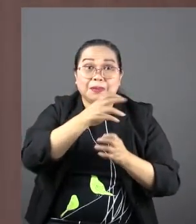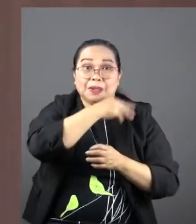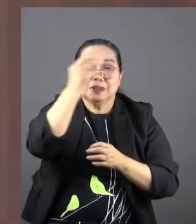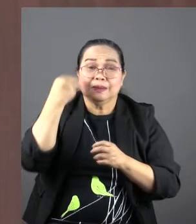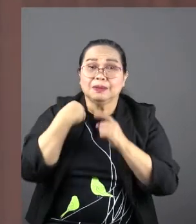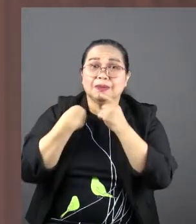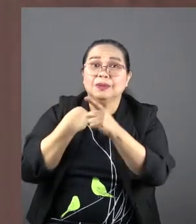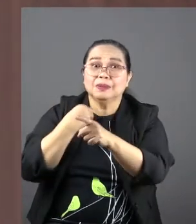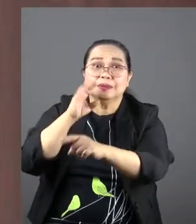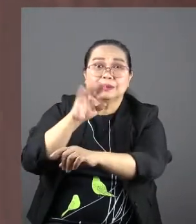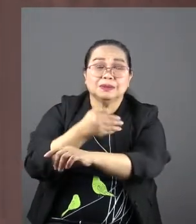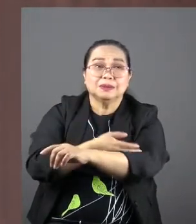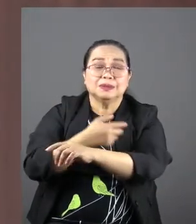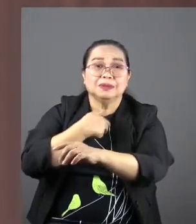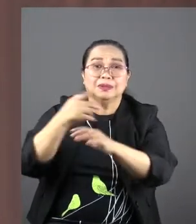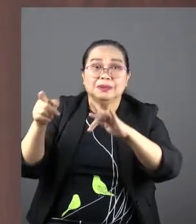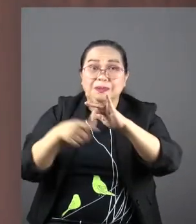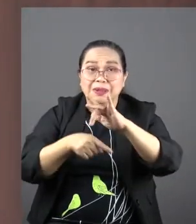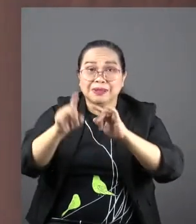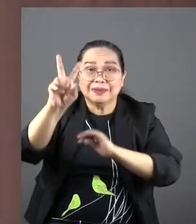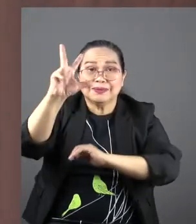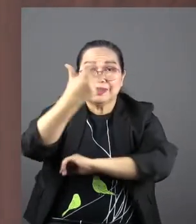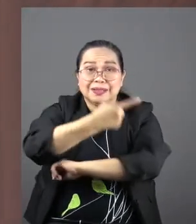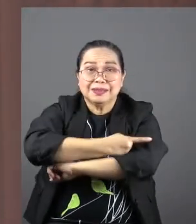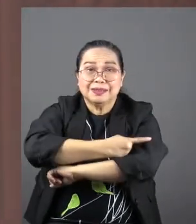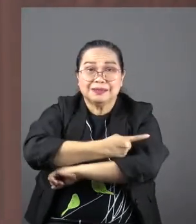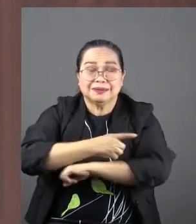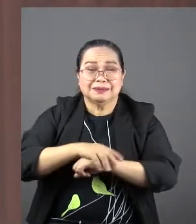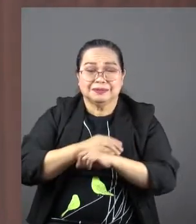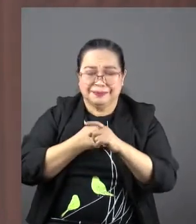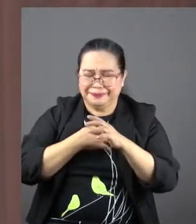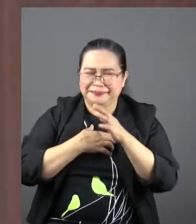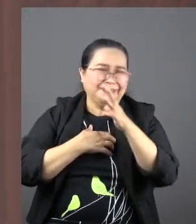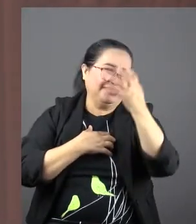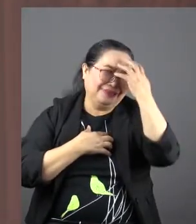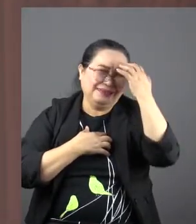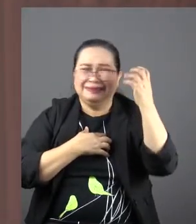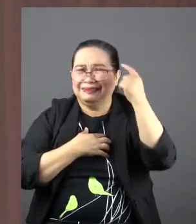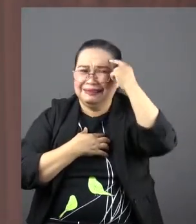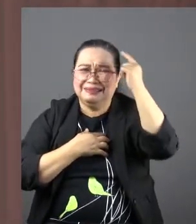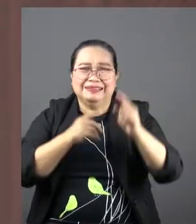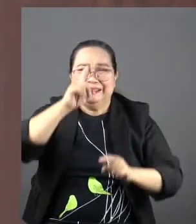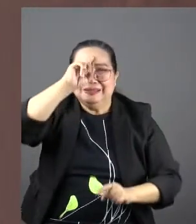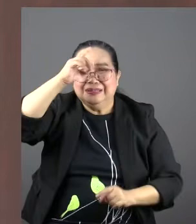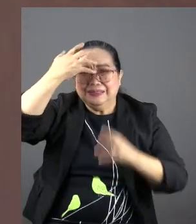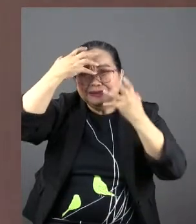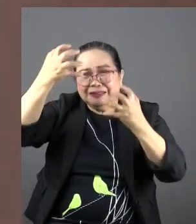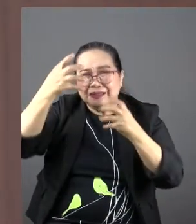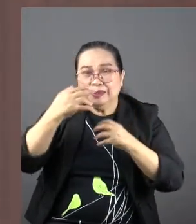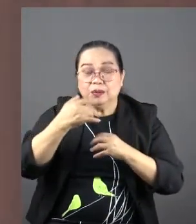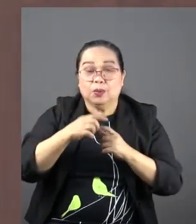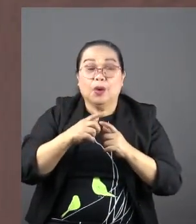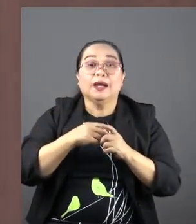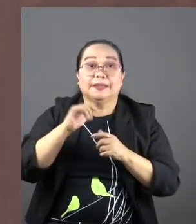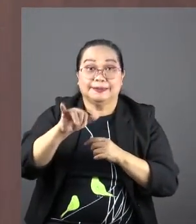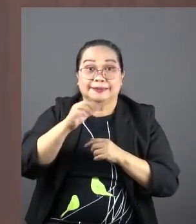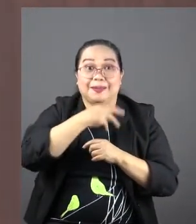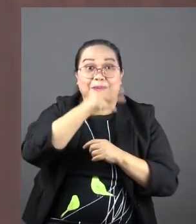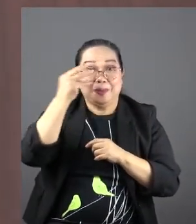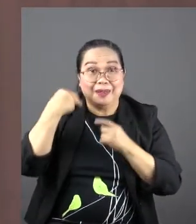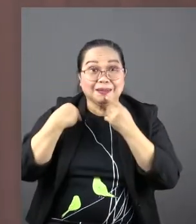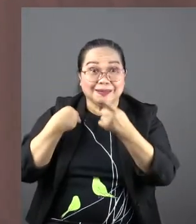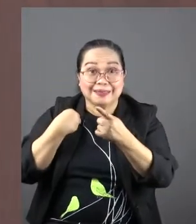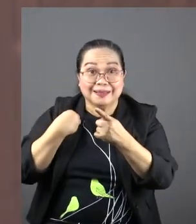what would you say to your child who's been missing three days? You'd be upset, wouldn't you? She was. Look at her words.